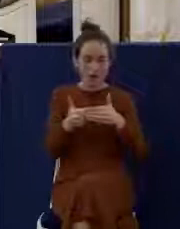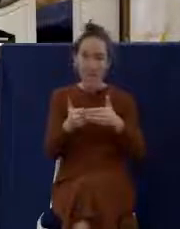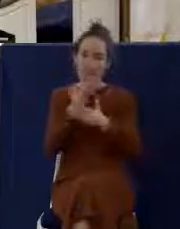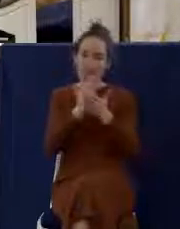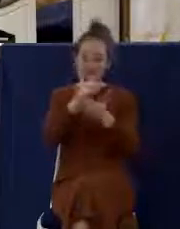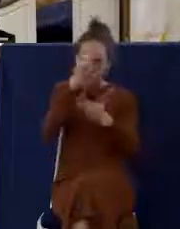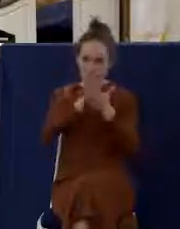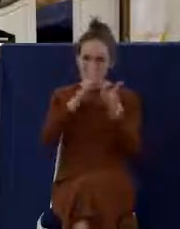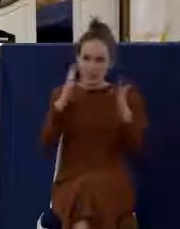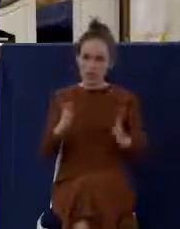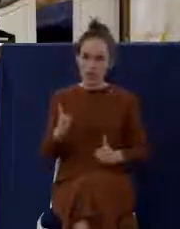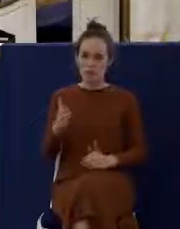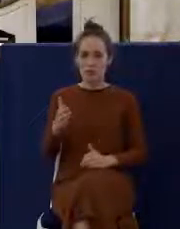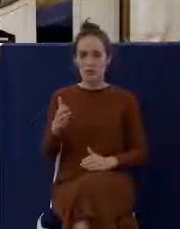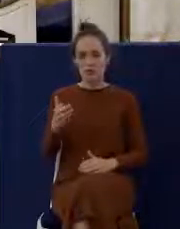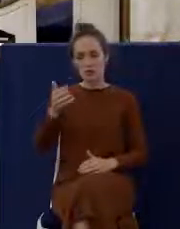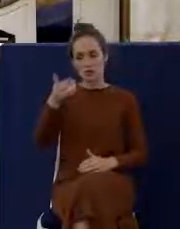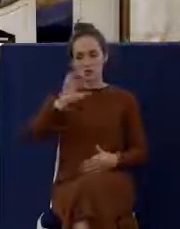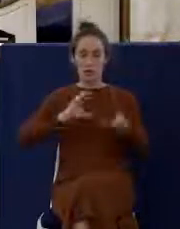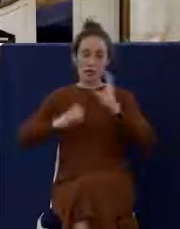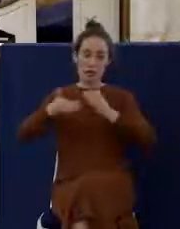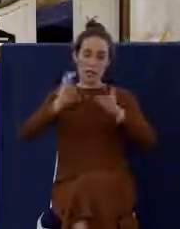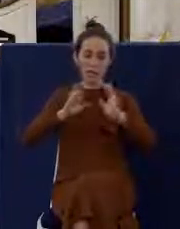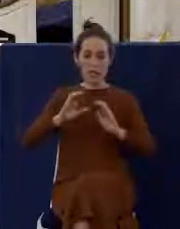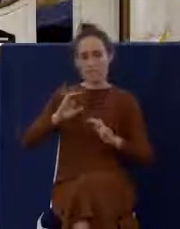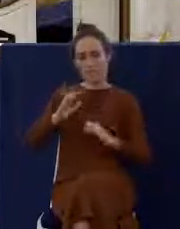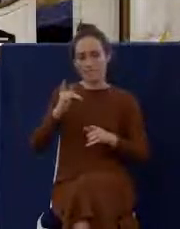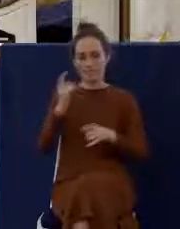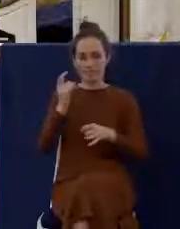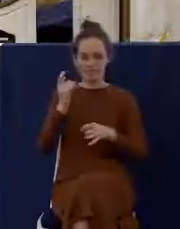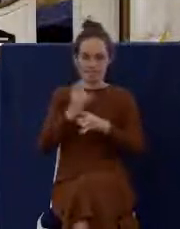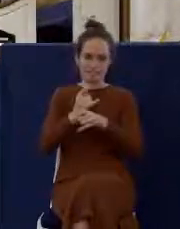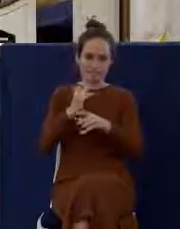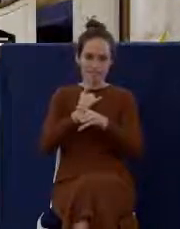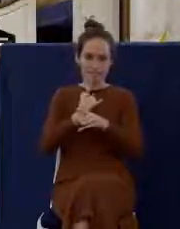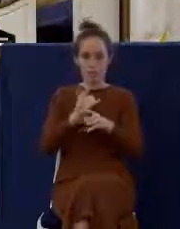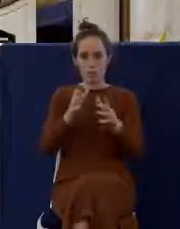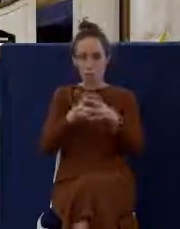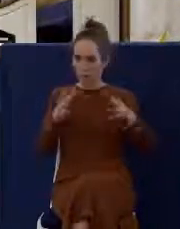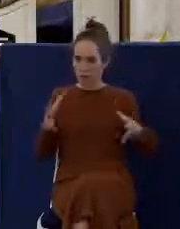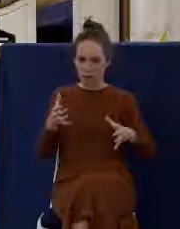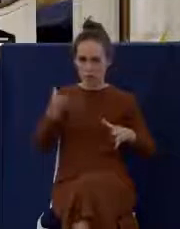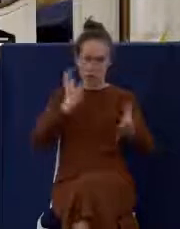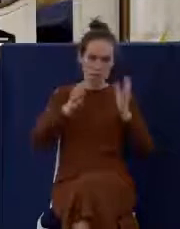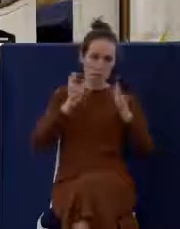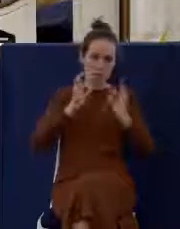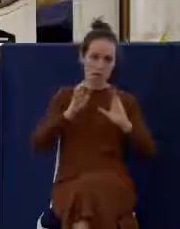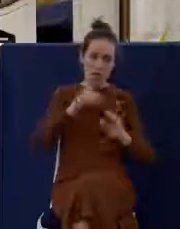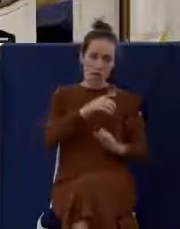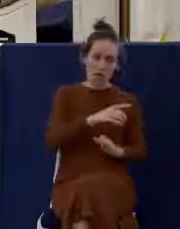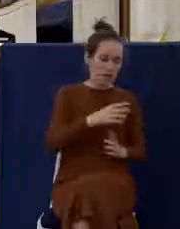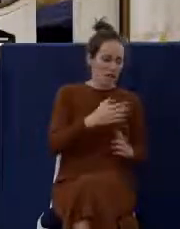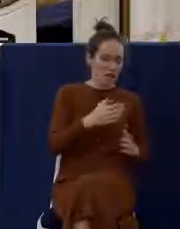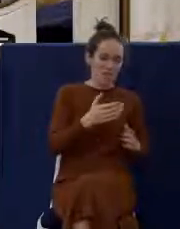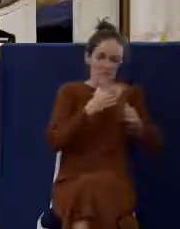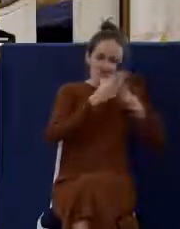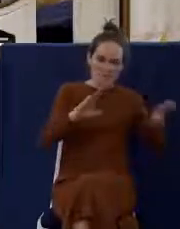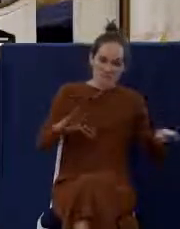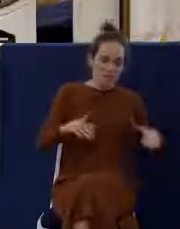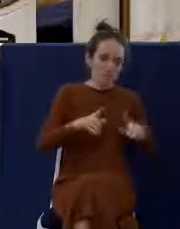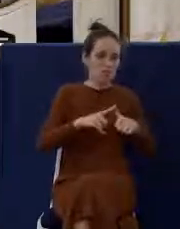They had practiced sexualism, division, and then they were pretending to come together and take the Lord's Supper.